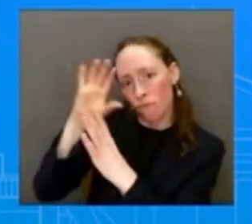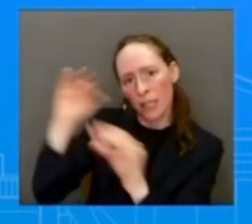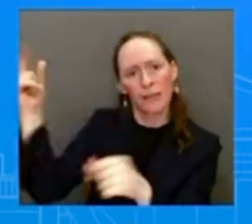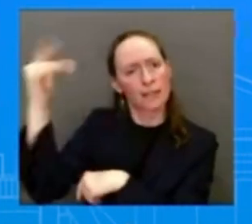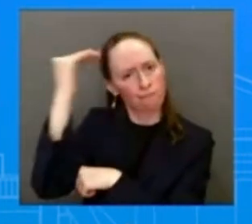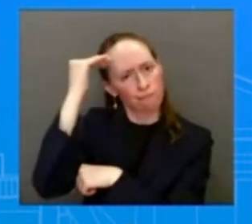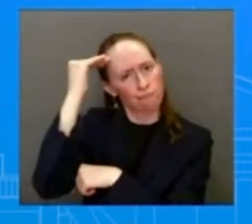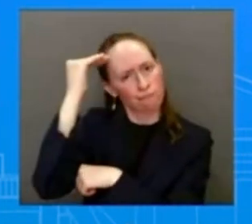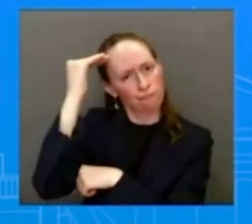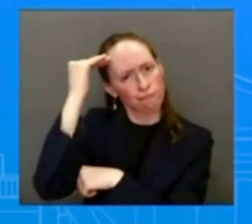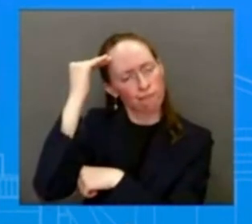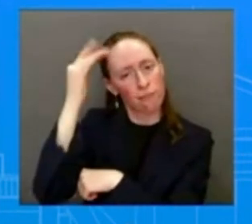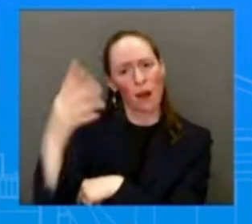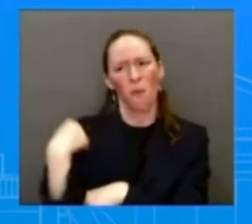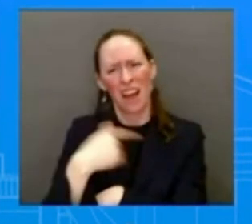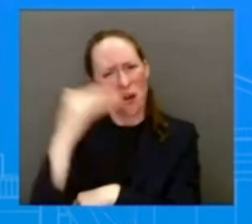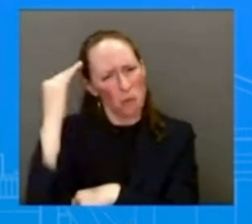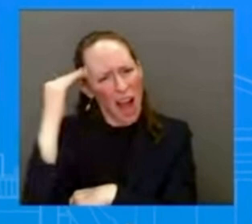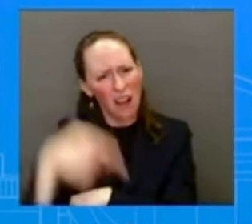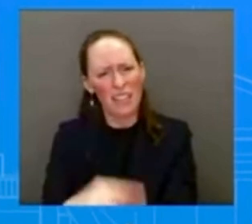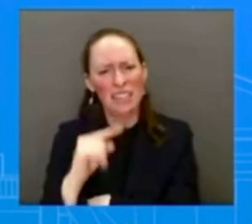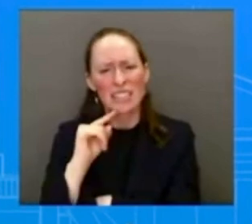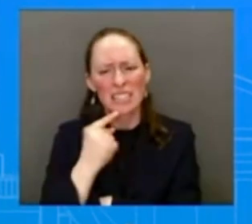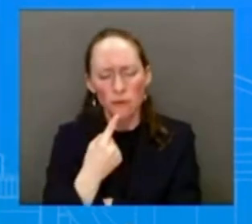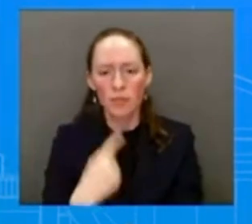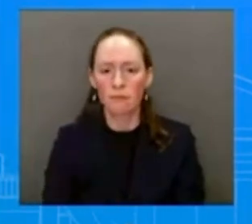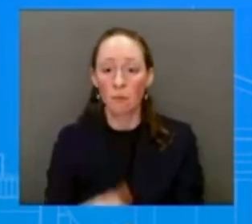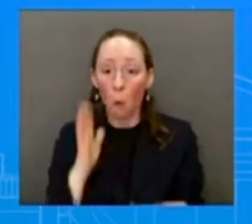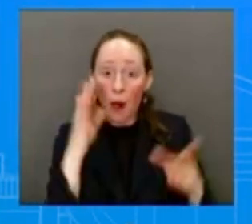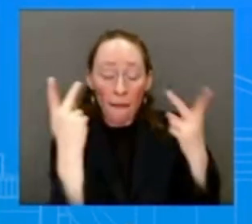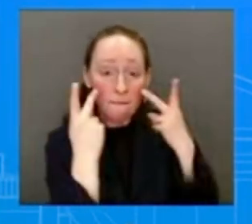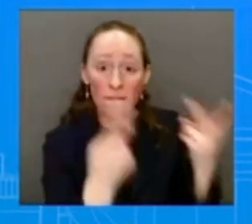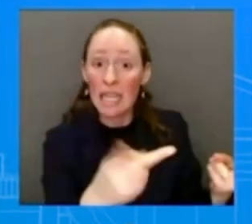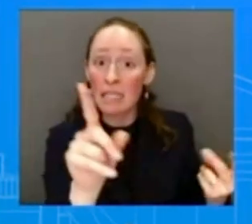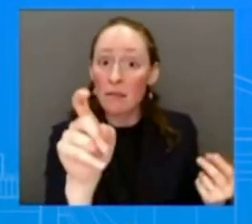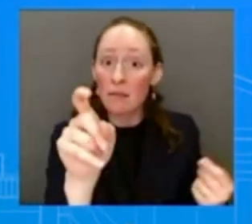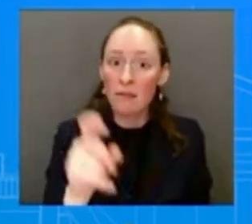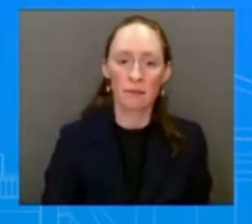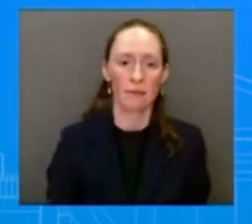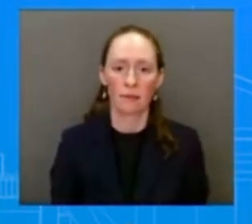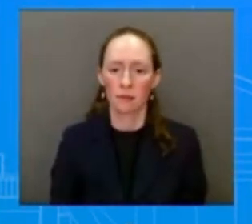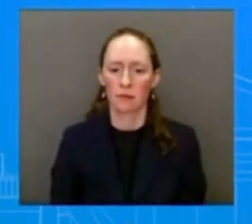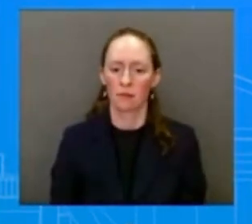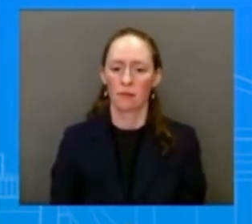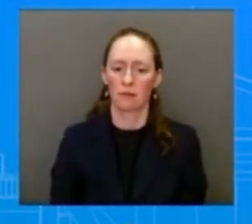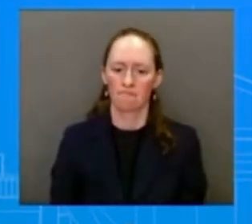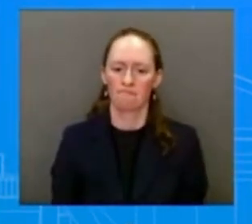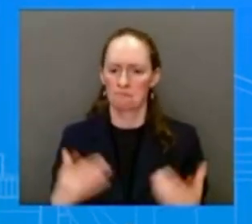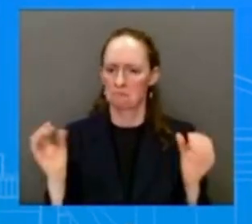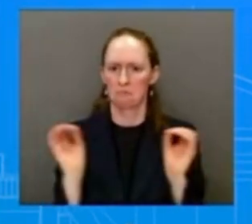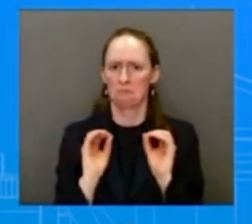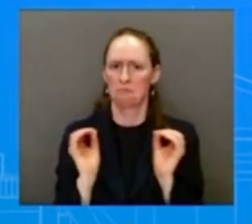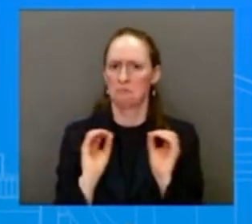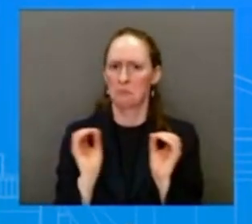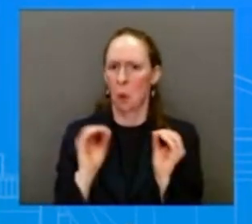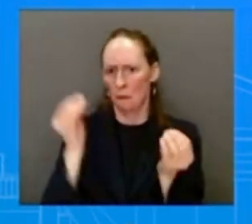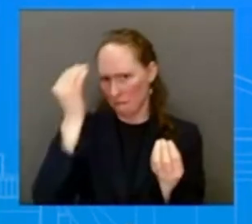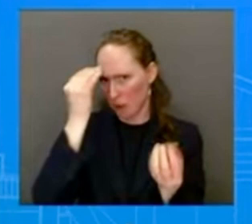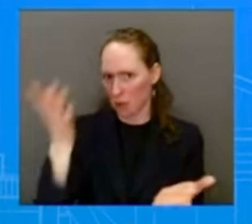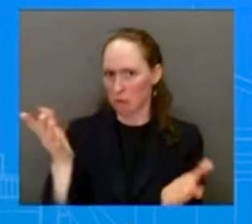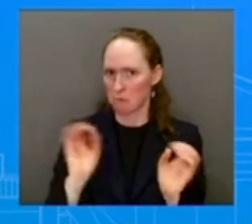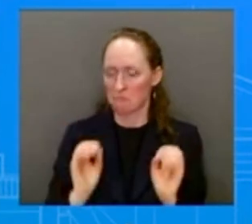it at all in Mississippi? I don't have any trip. We don't have a trip to preview at this time. Thank you. Thanks, Karine.